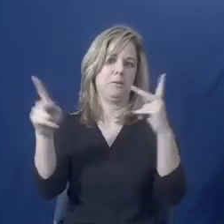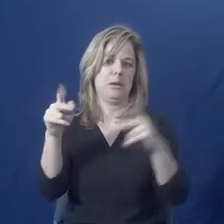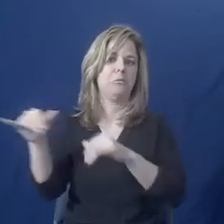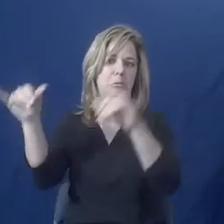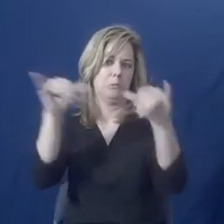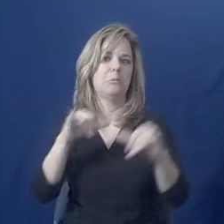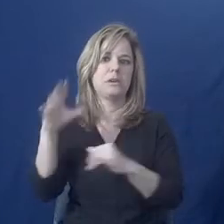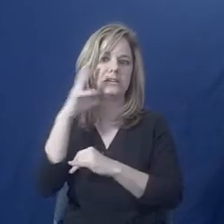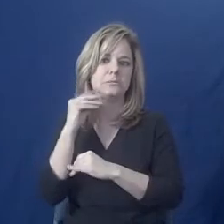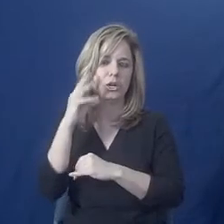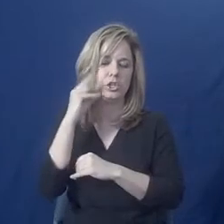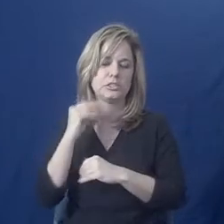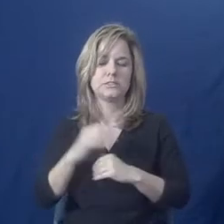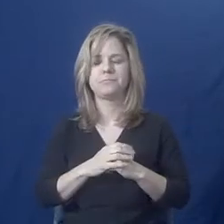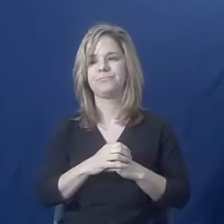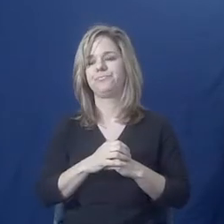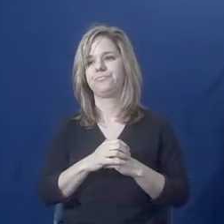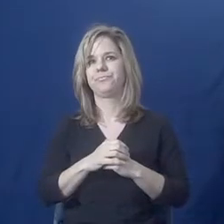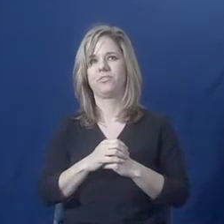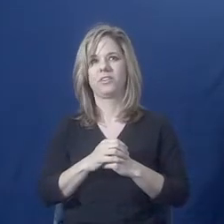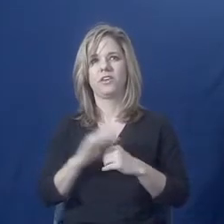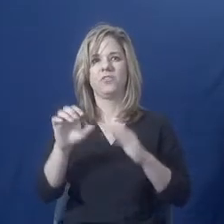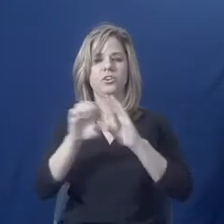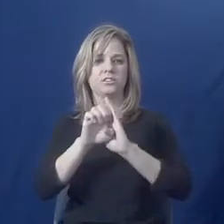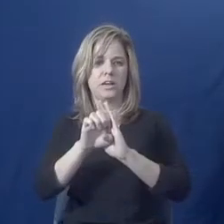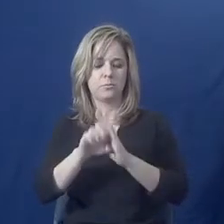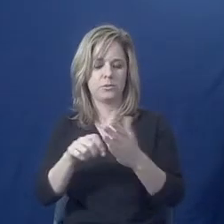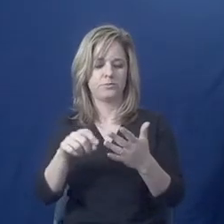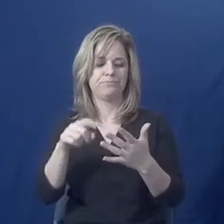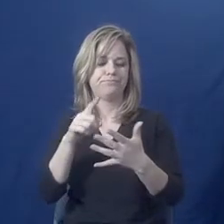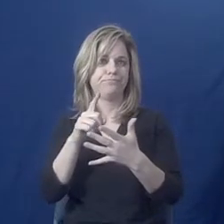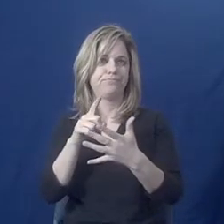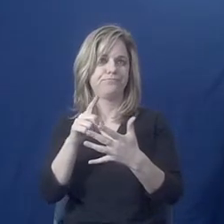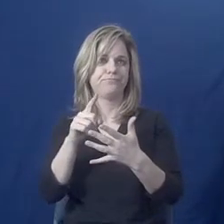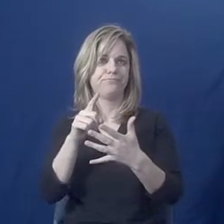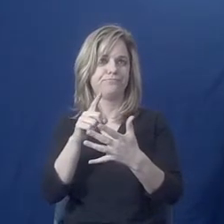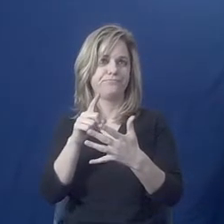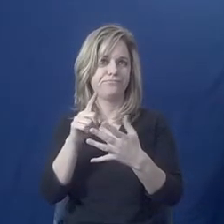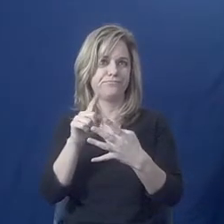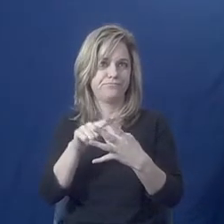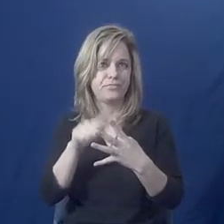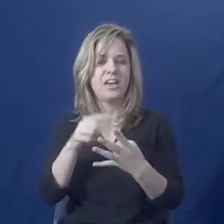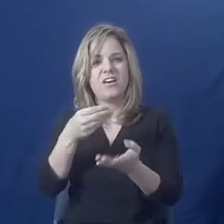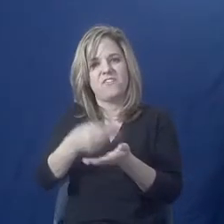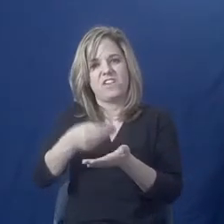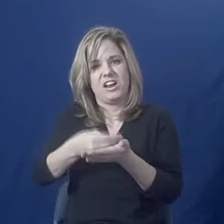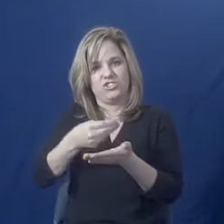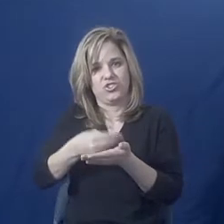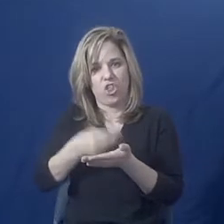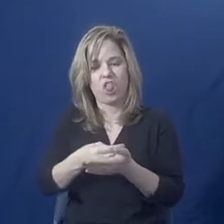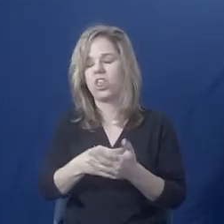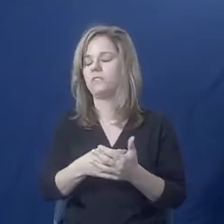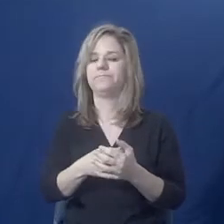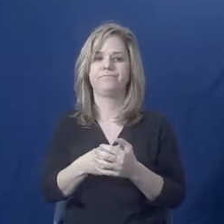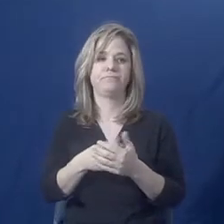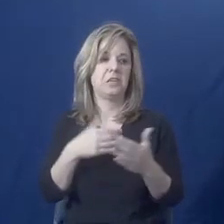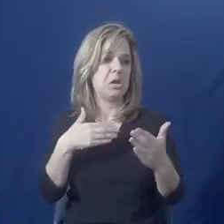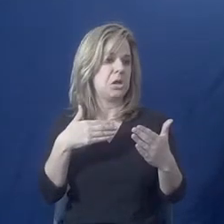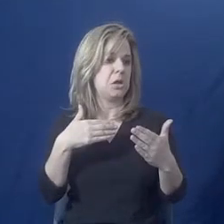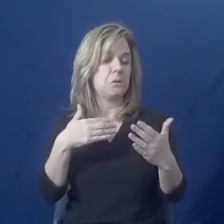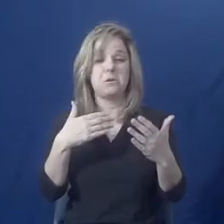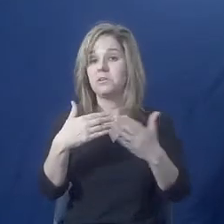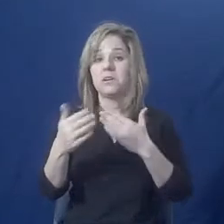affect all of us. So, so financial risk. Even if the abuser is not